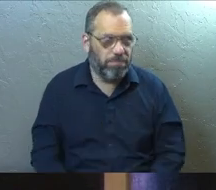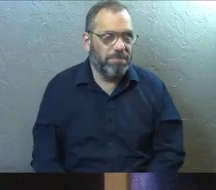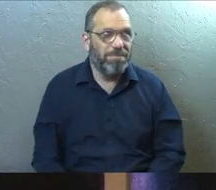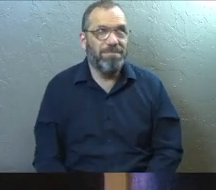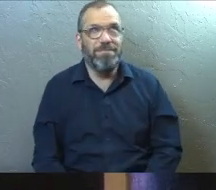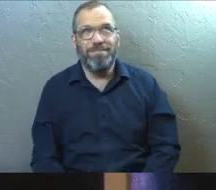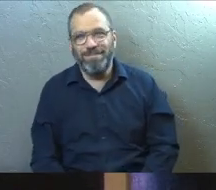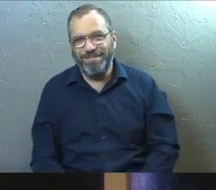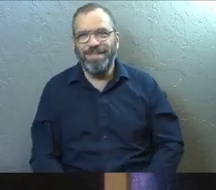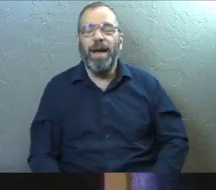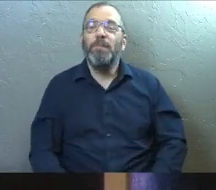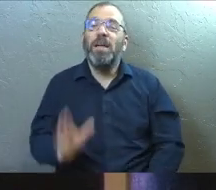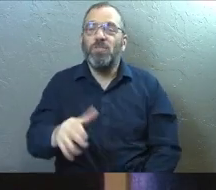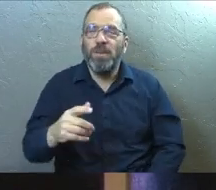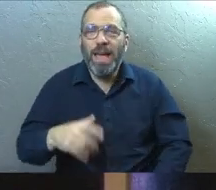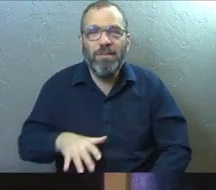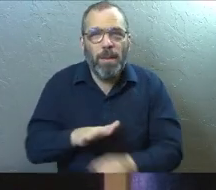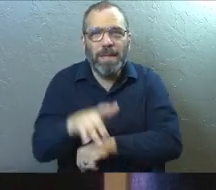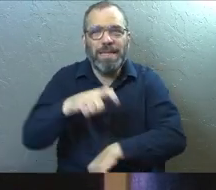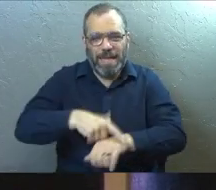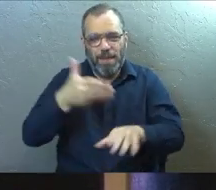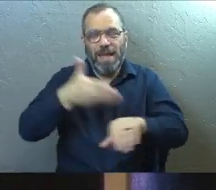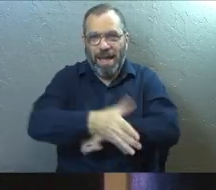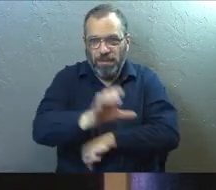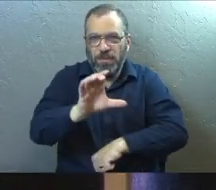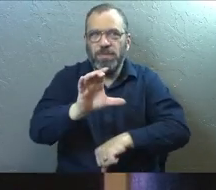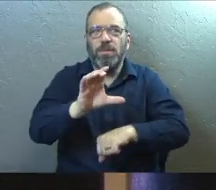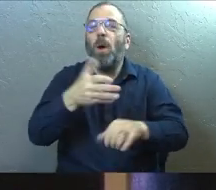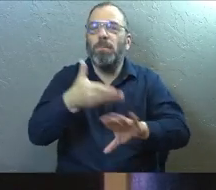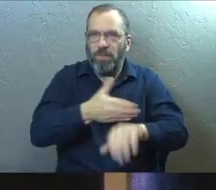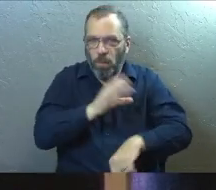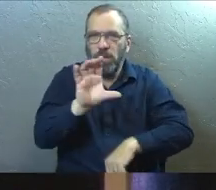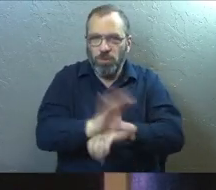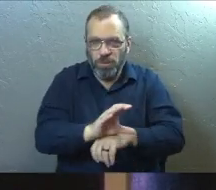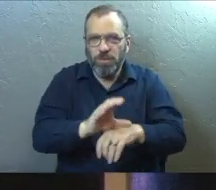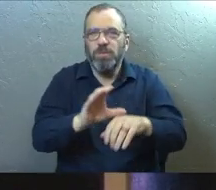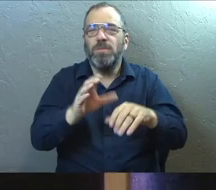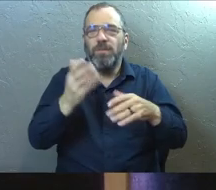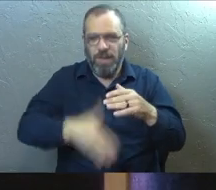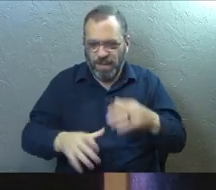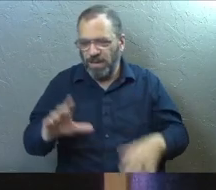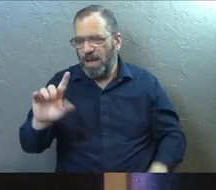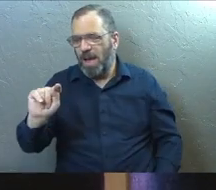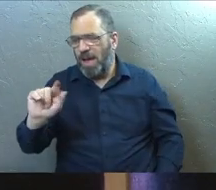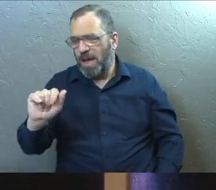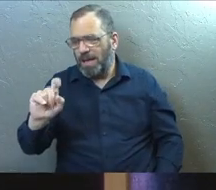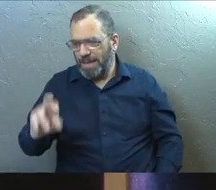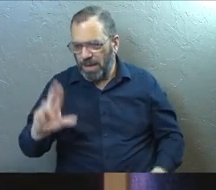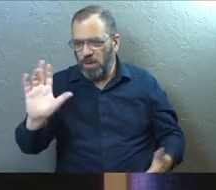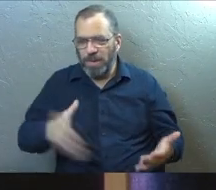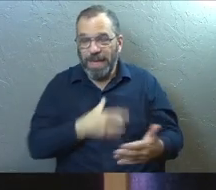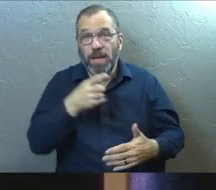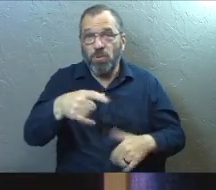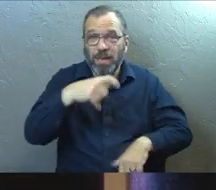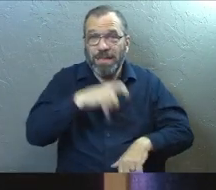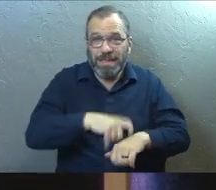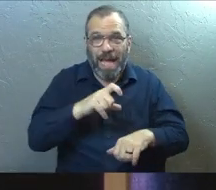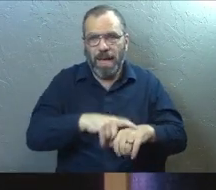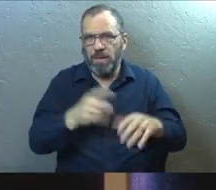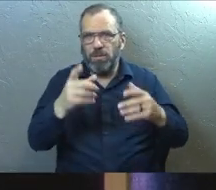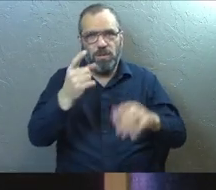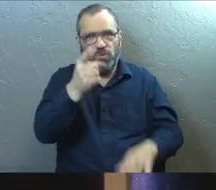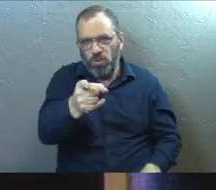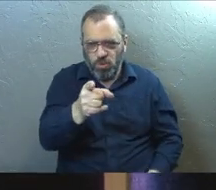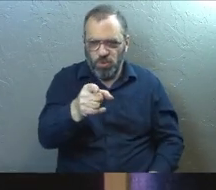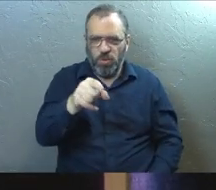Tried to plan a smaller message so that you have plenty of time at the end. And Pastor Tanner's going to sing a song and, and you're going to have time for